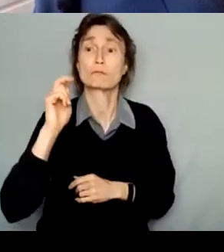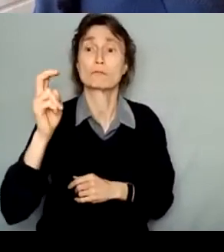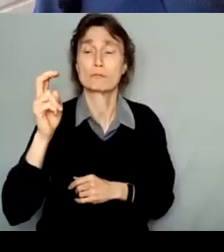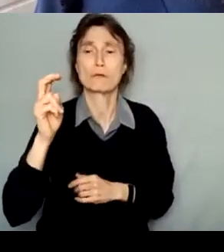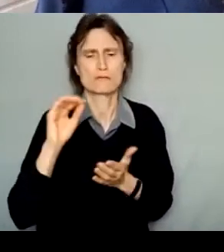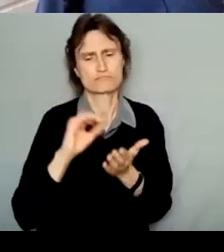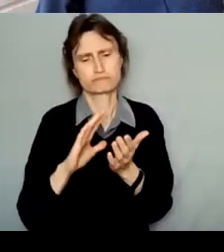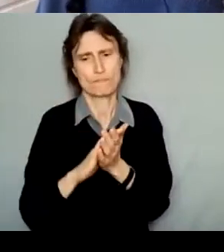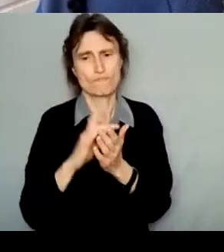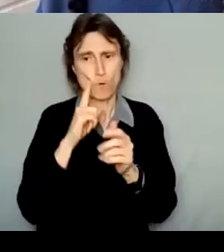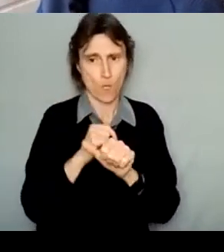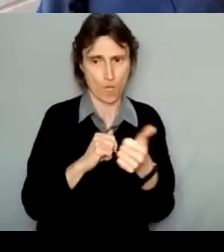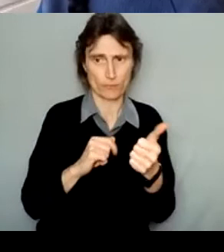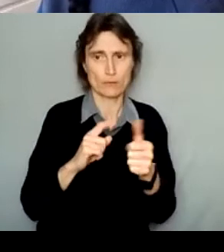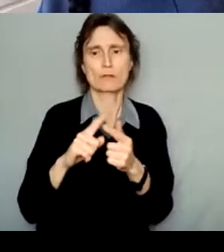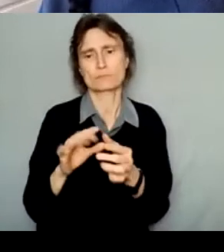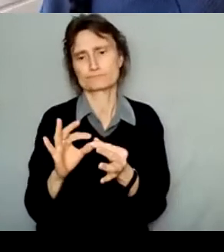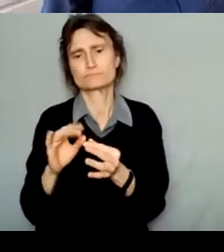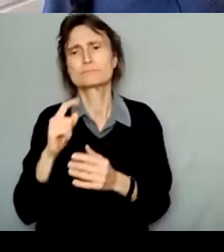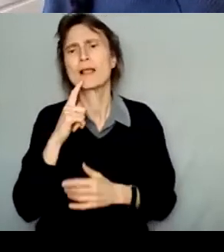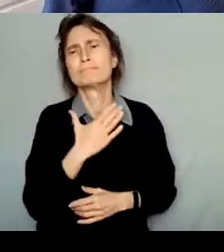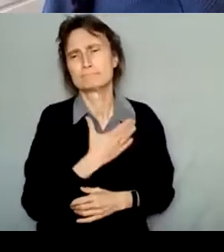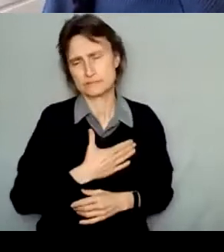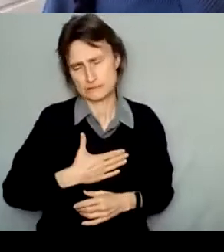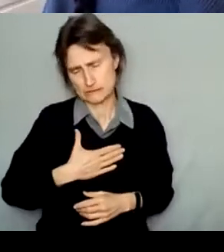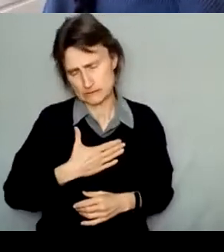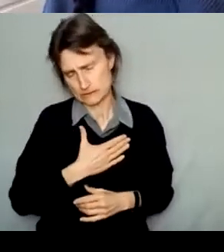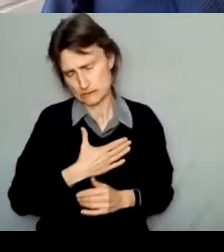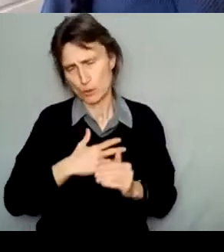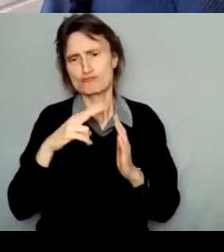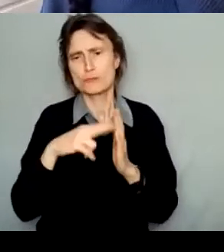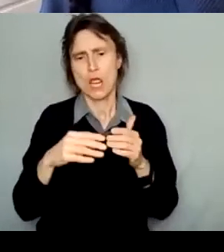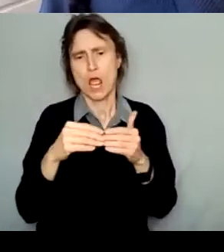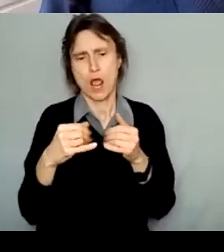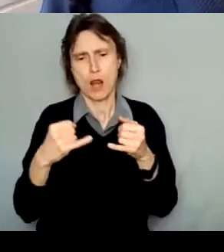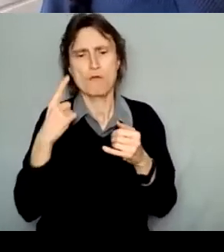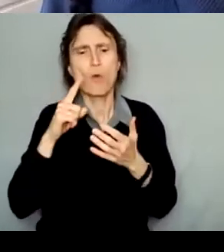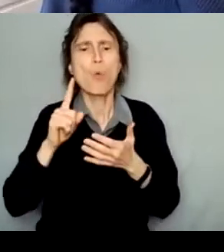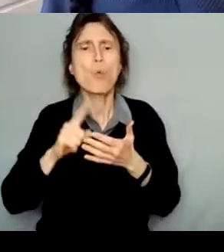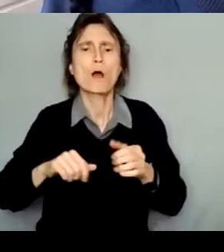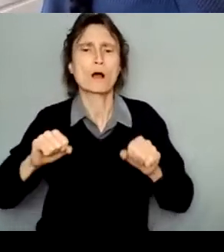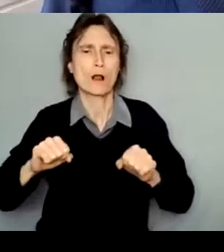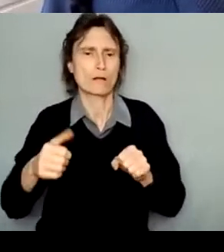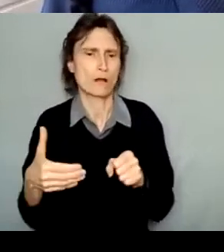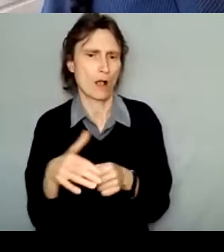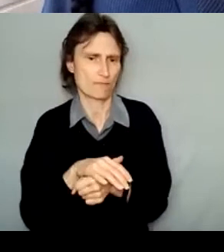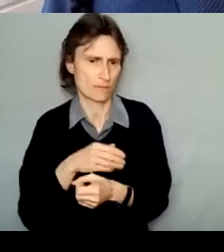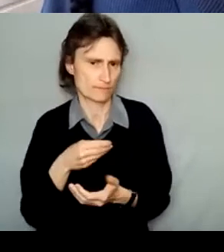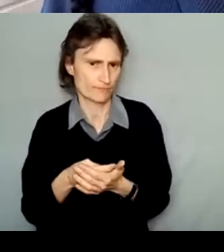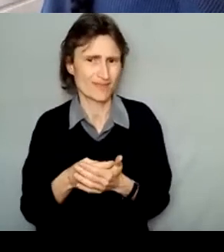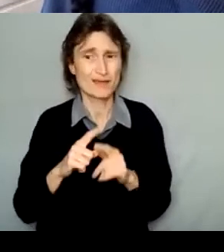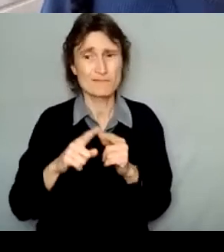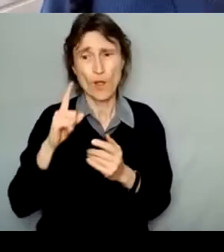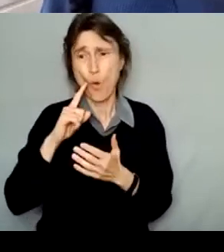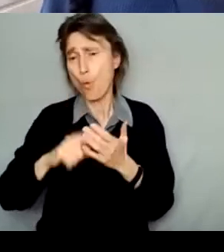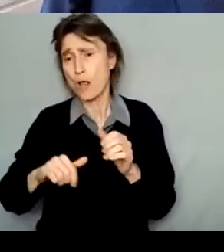Please make sure you read the eligible expenses for this program in the guidelines, since they don't currently match the drop-down categories